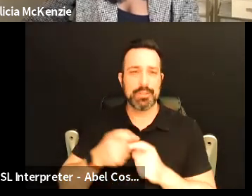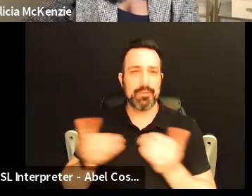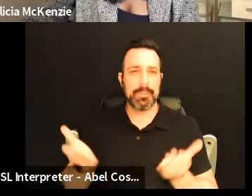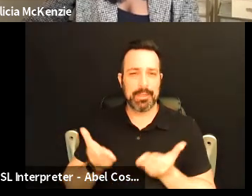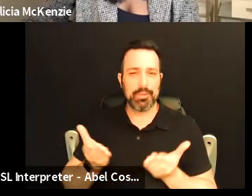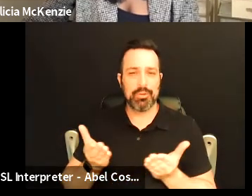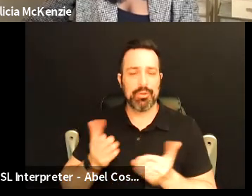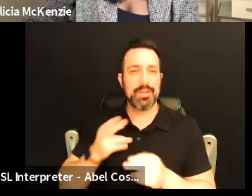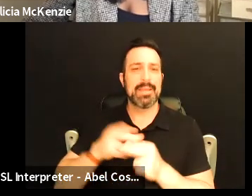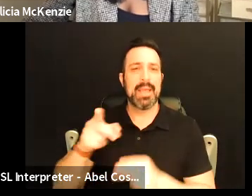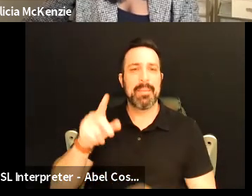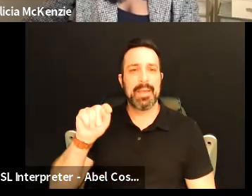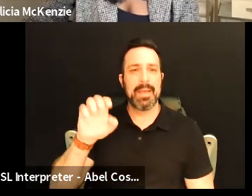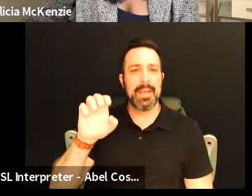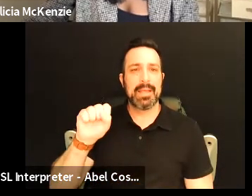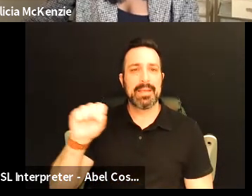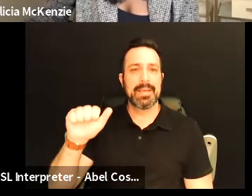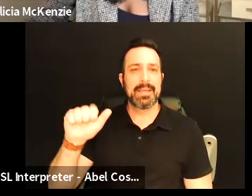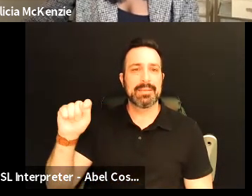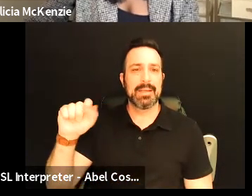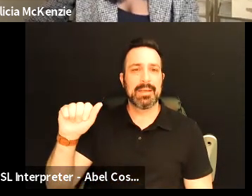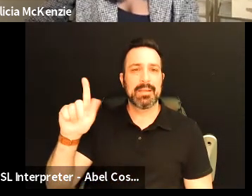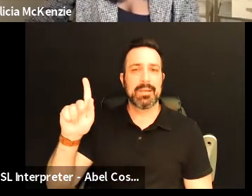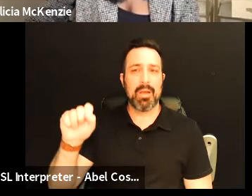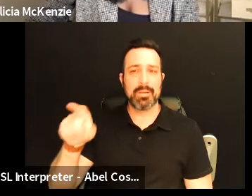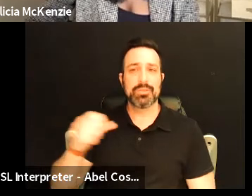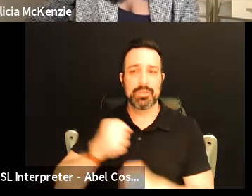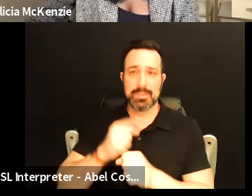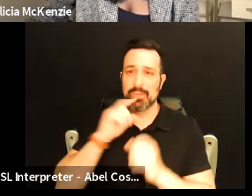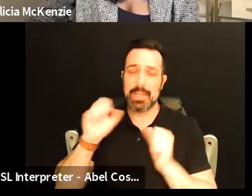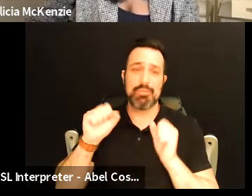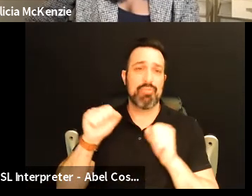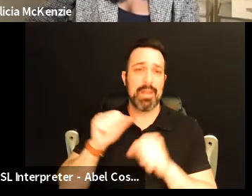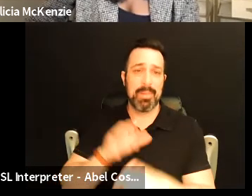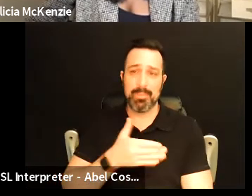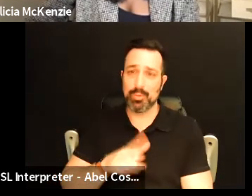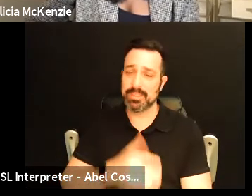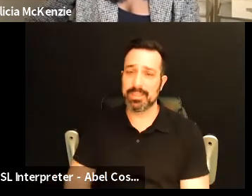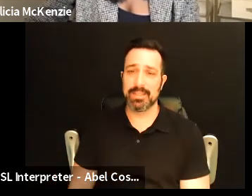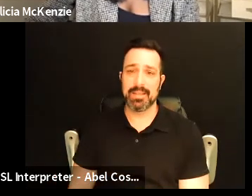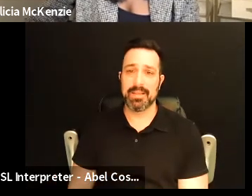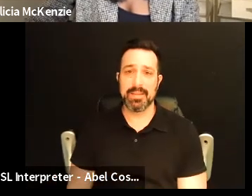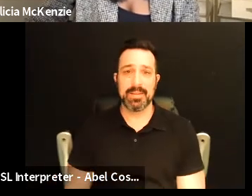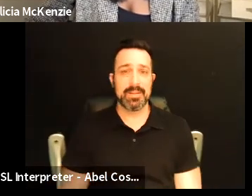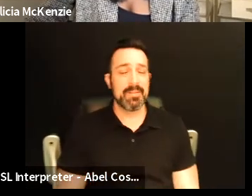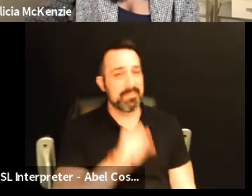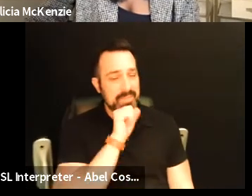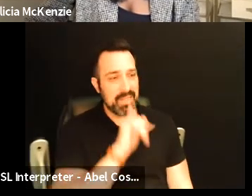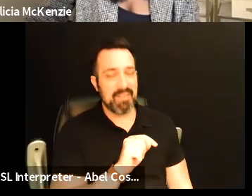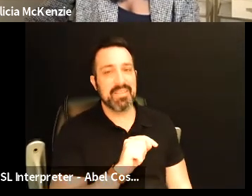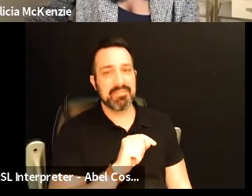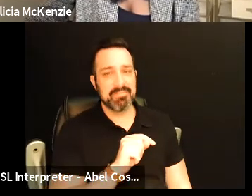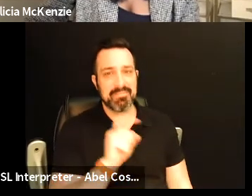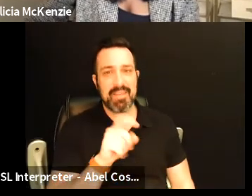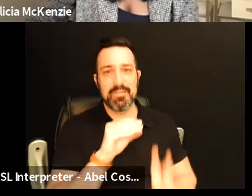her name is tezza talks and she makes really really incredible music love it has a toxic to write